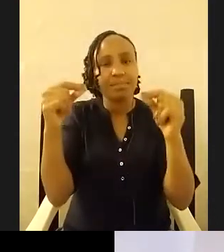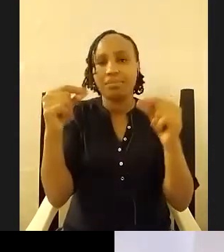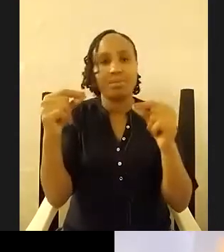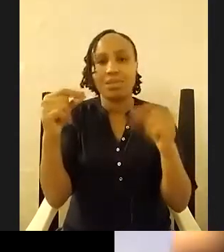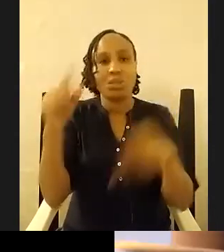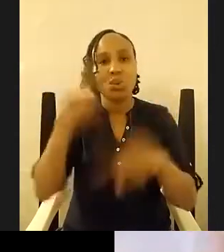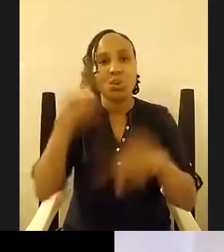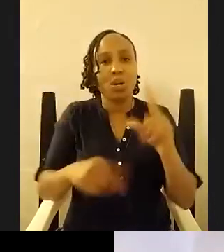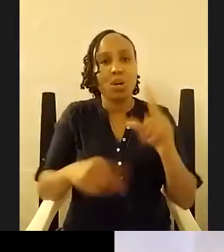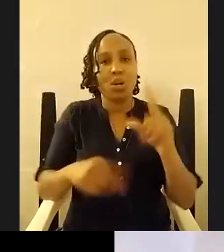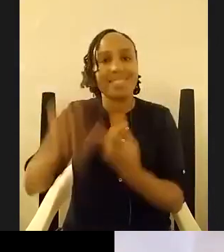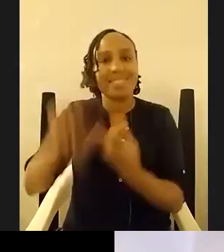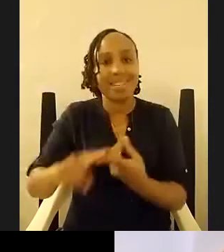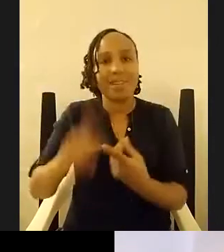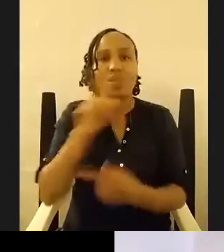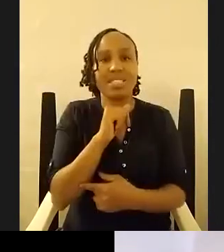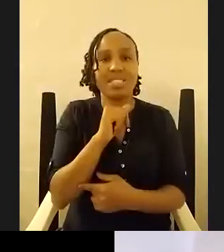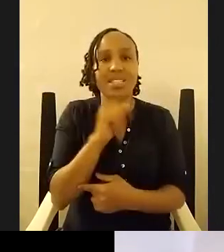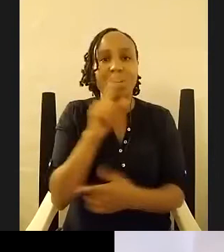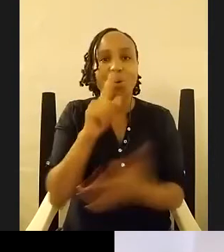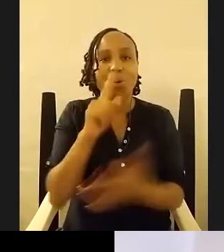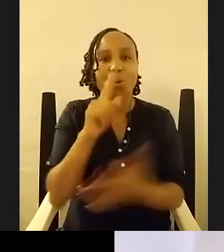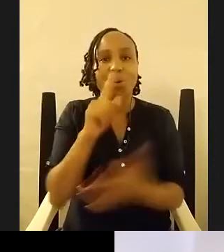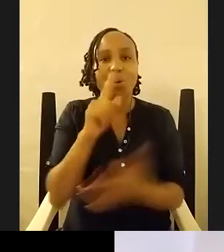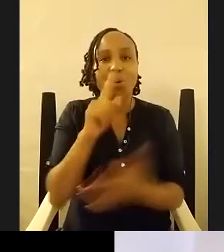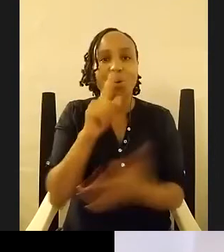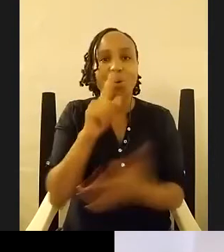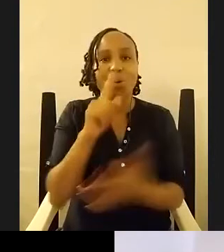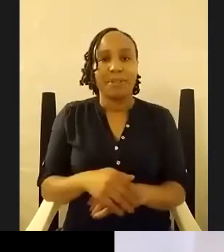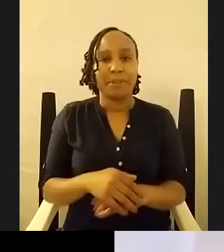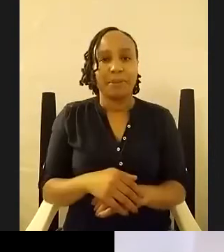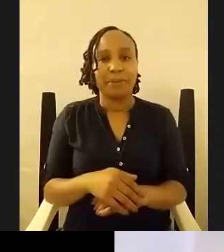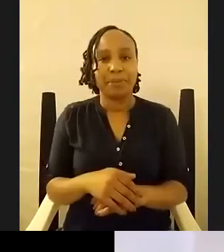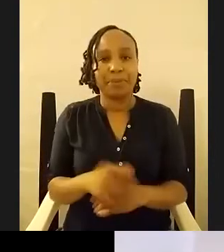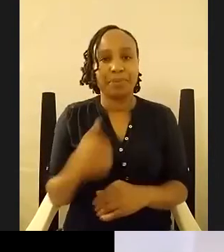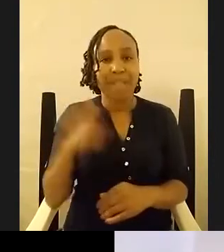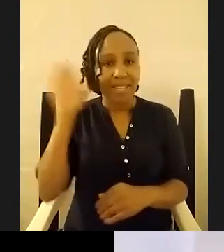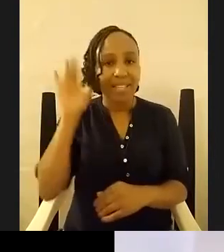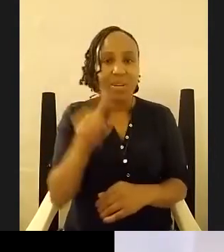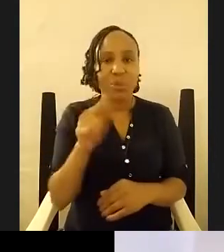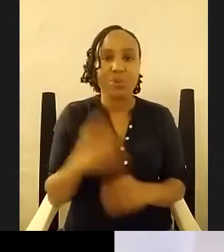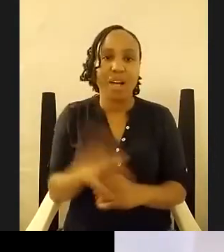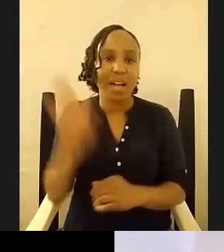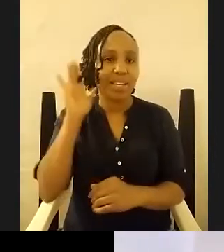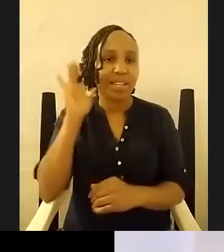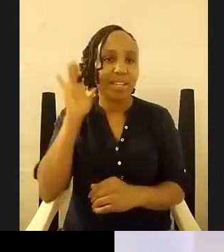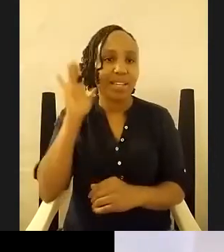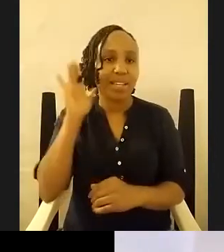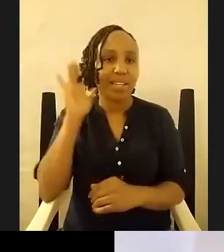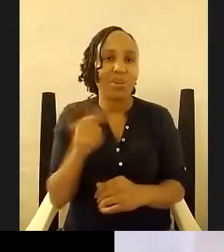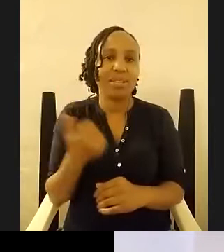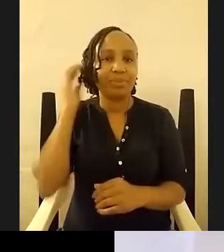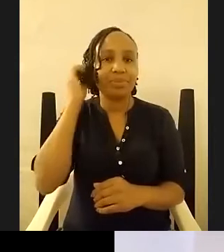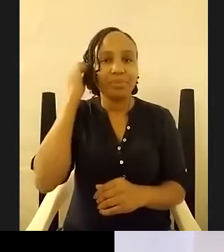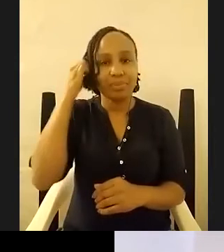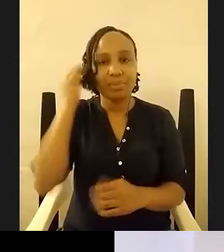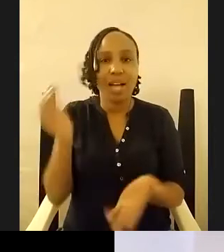what i'm saying yeah no um i hear you i hear you um and again i'll reflect this back to you because i've seen it